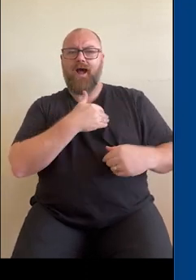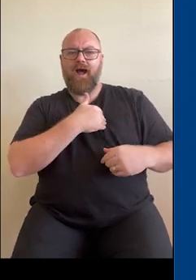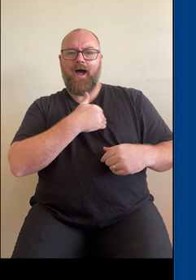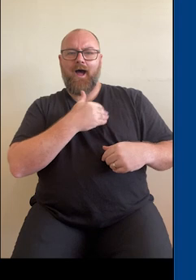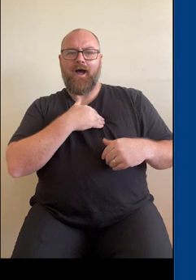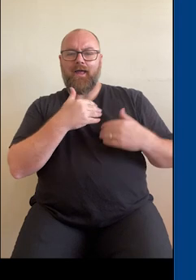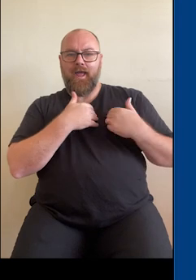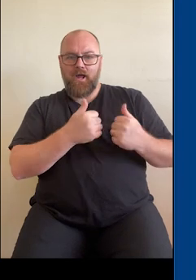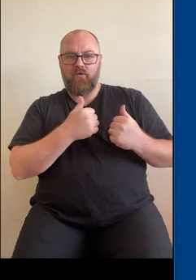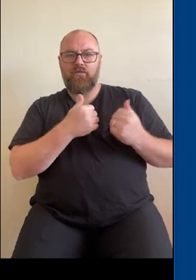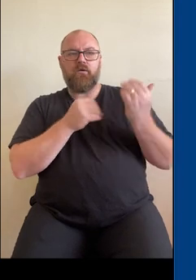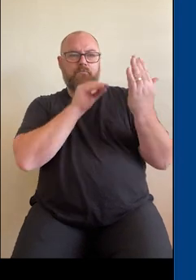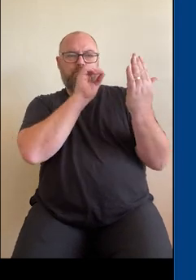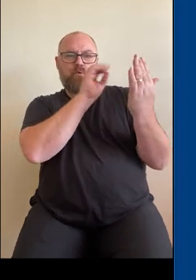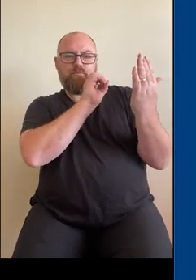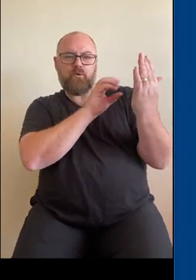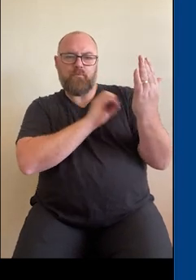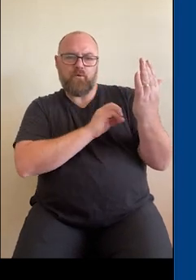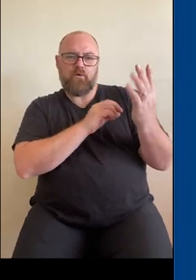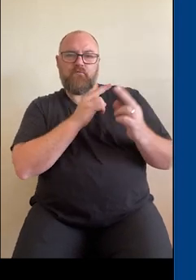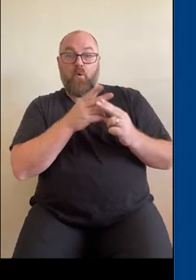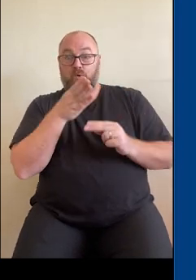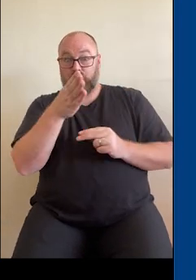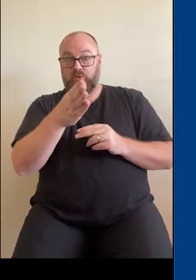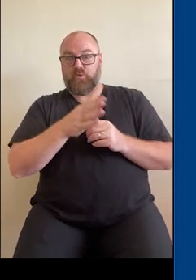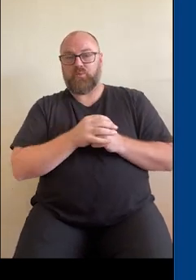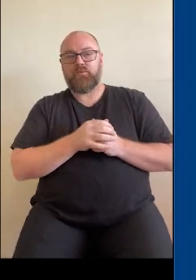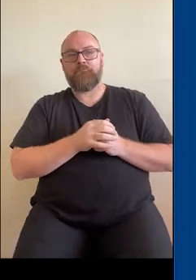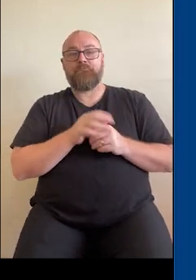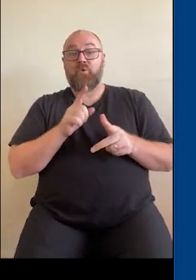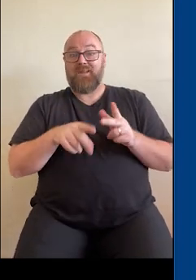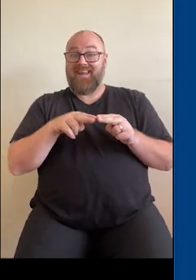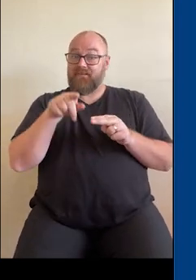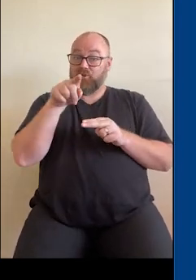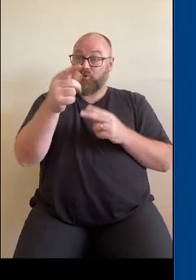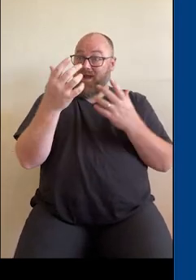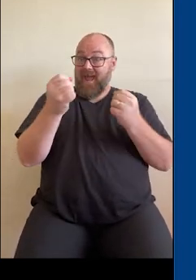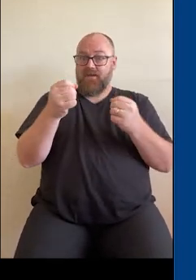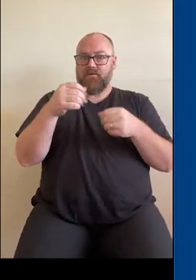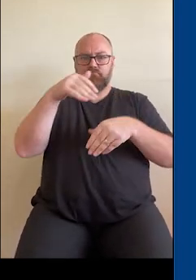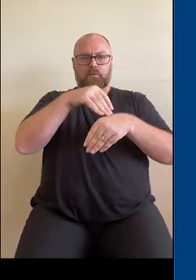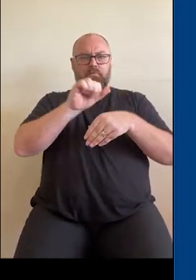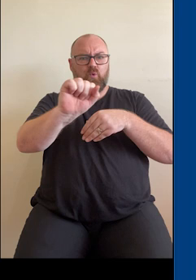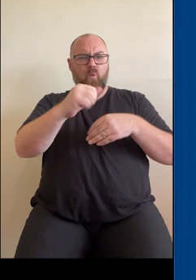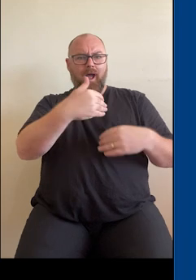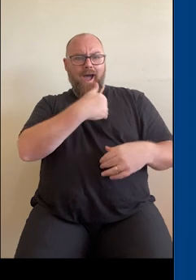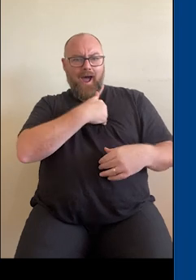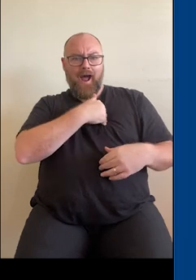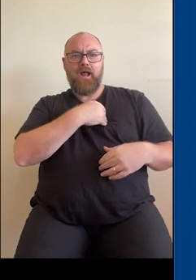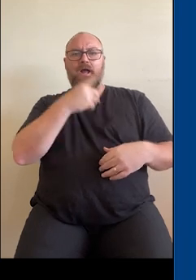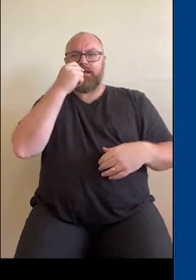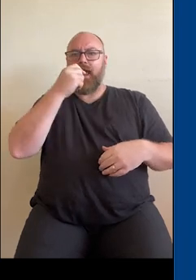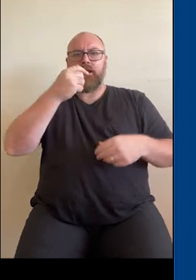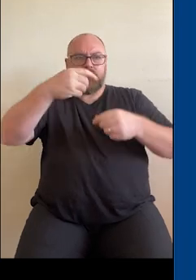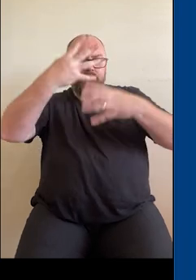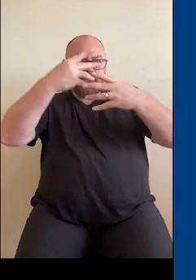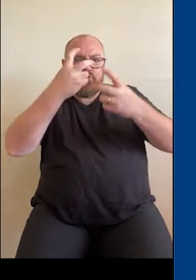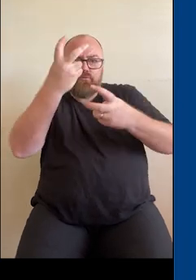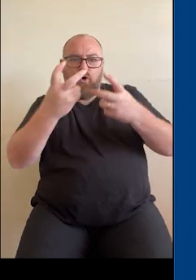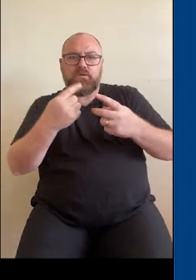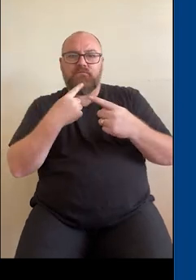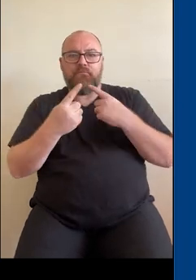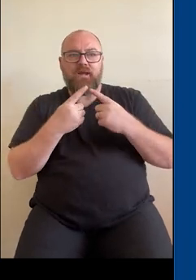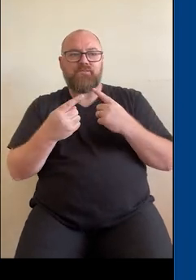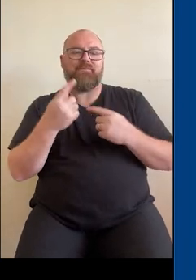record so that if you have an issue with your heart you can find that information quickly and easily as can